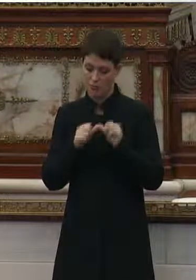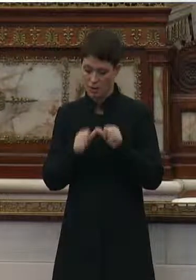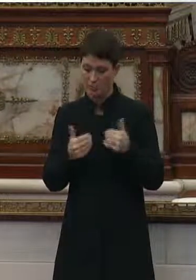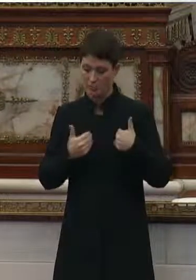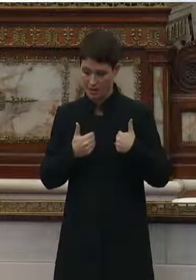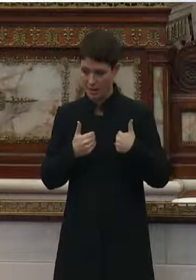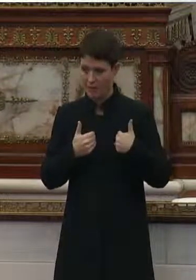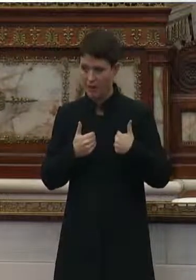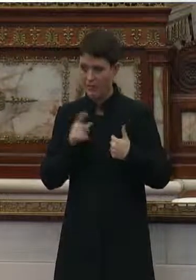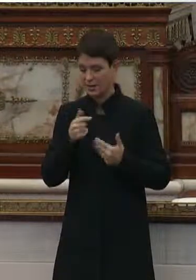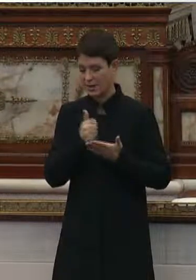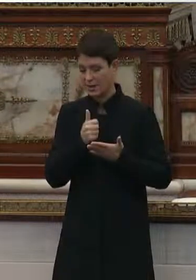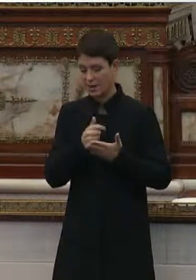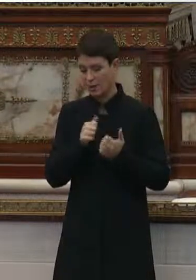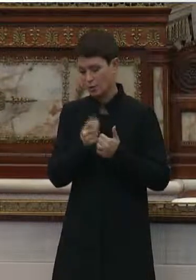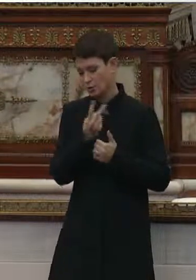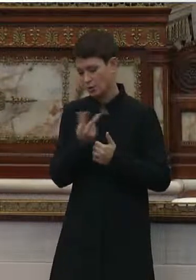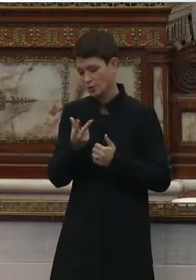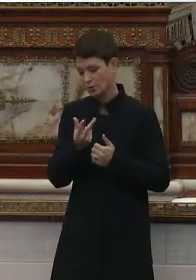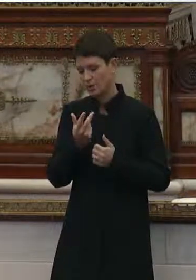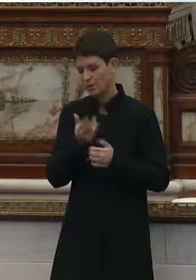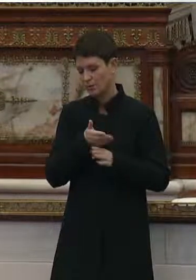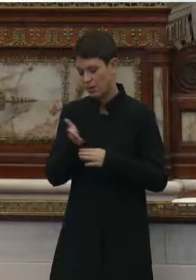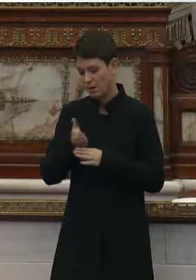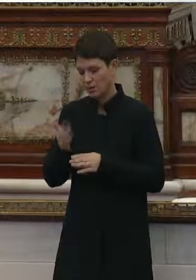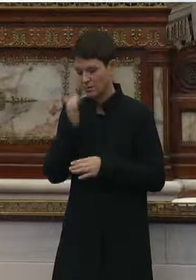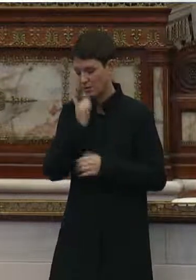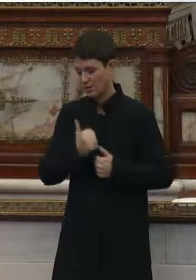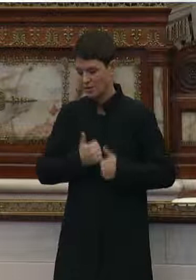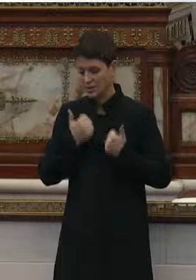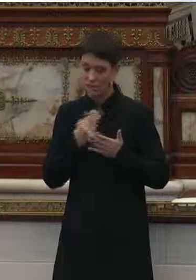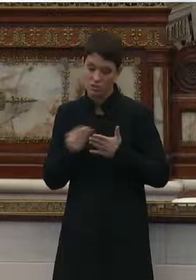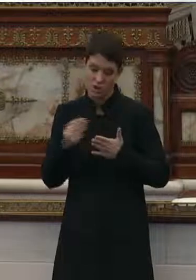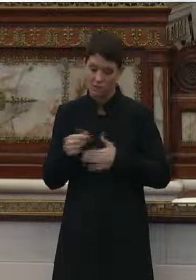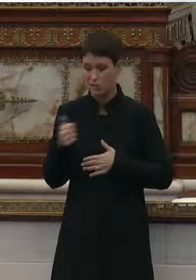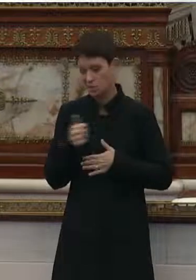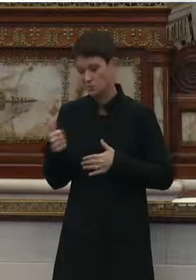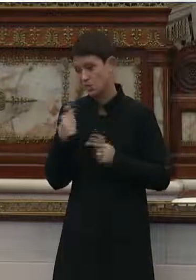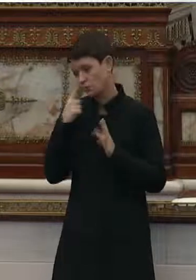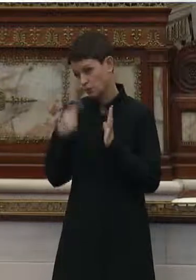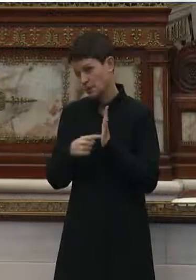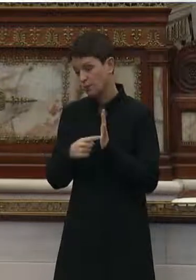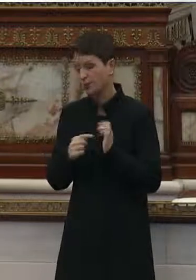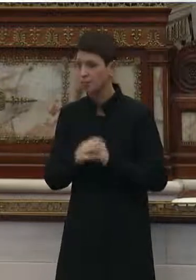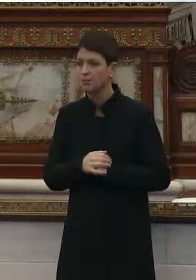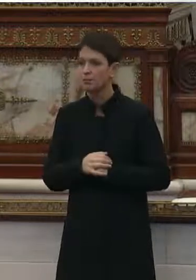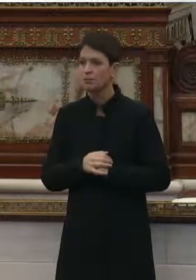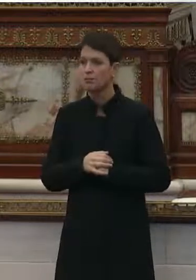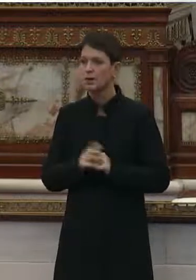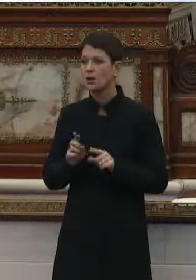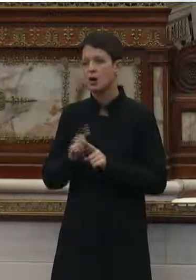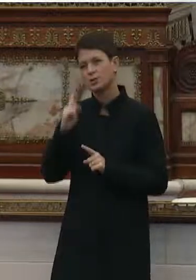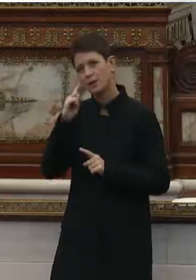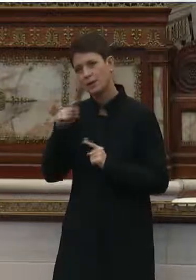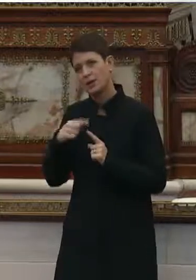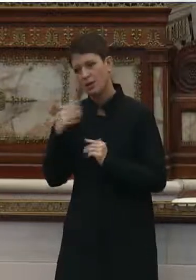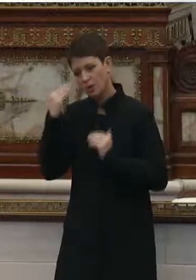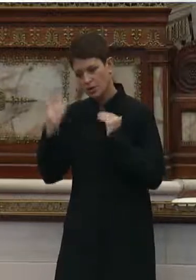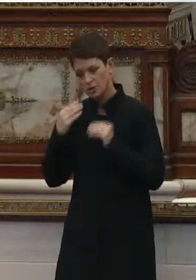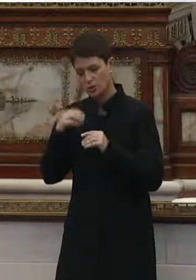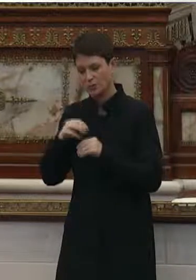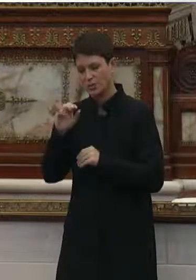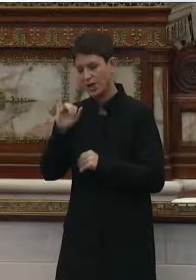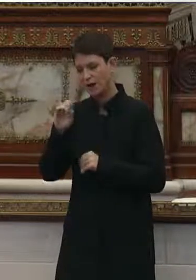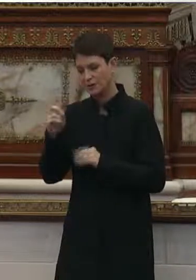assistance with two to three areas of daily living, such as shopping and transportation. And then I also think about adults with